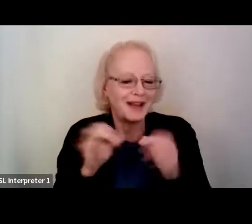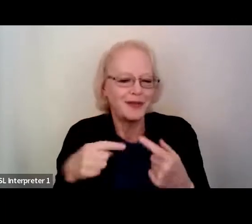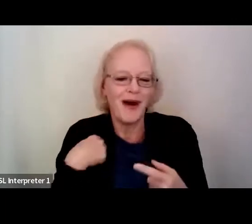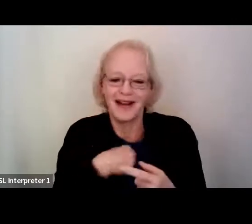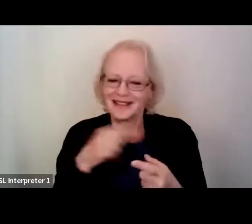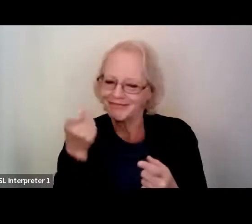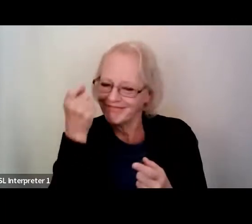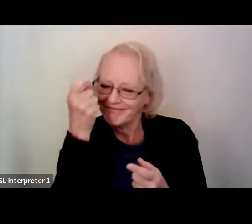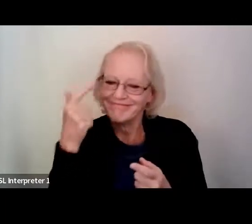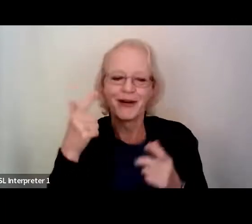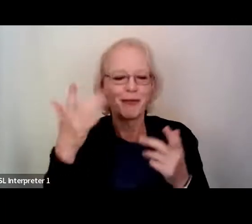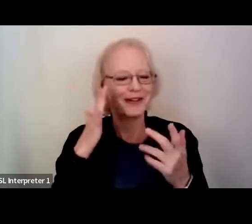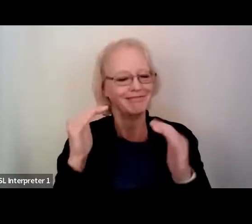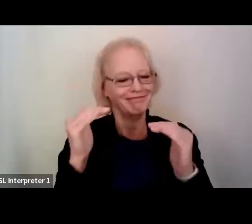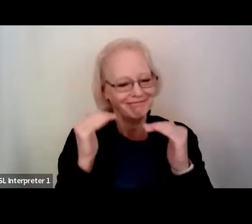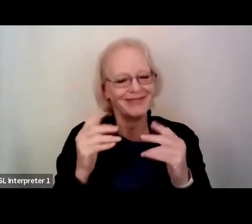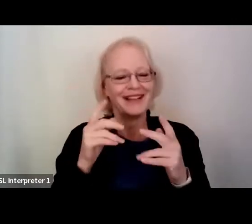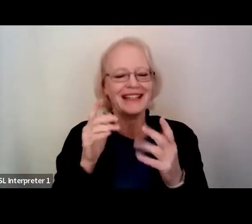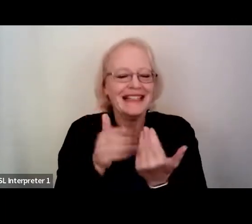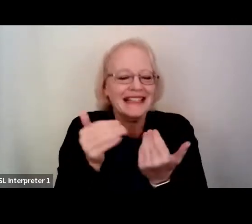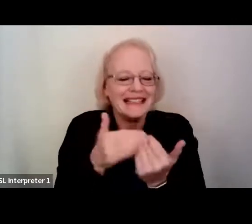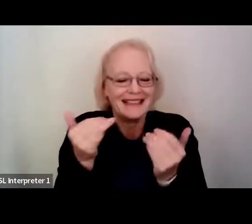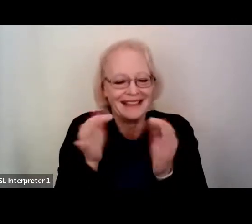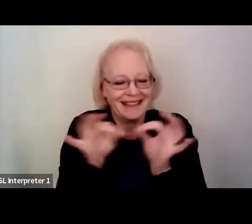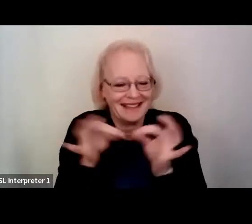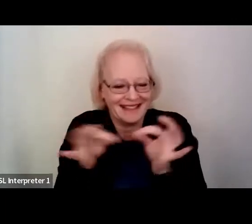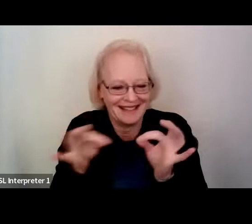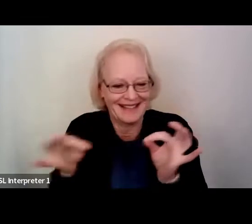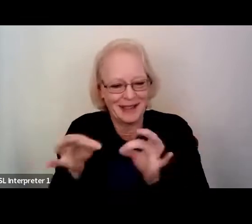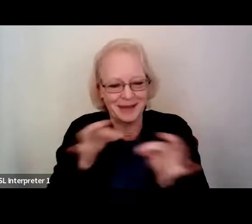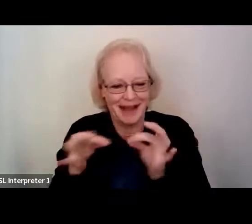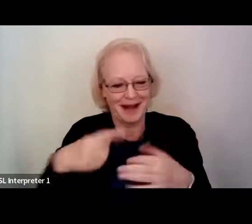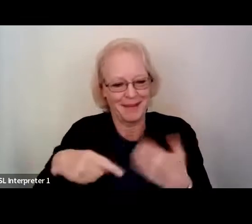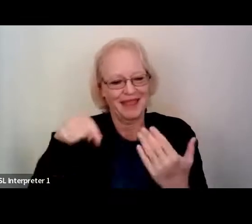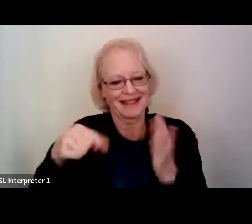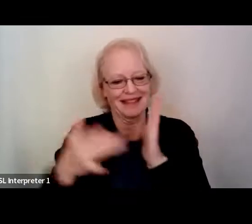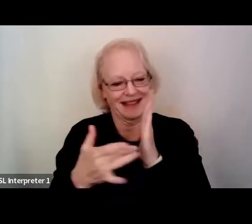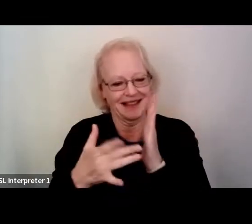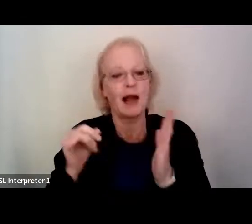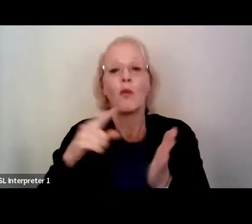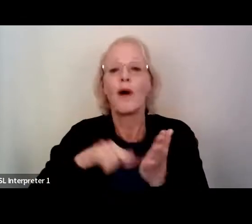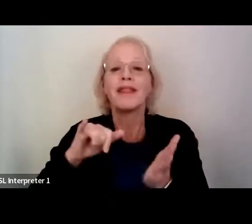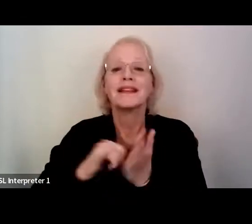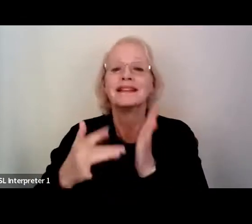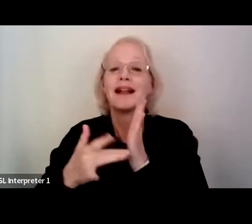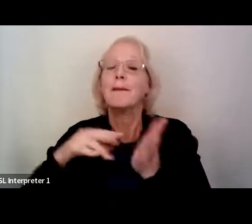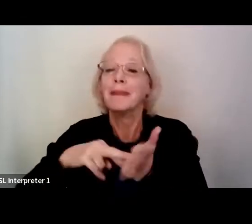to understand terms what this technology is and what it might mean for our community in the future.